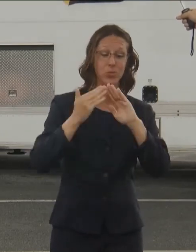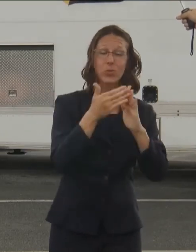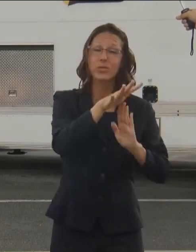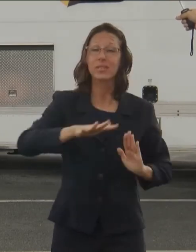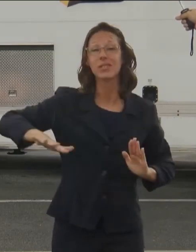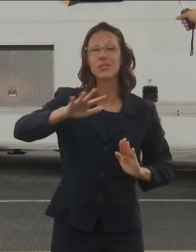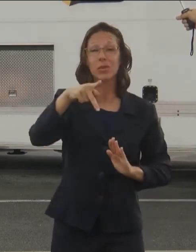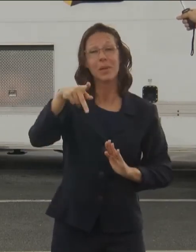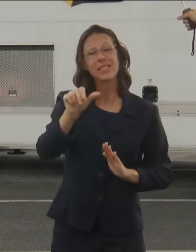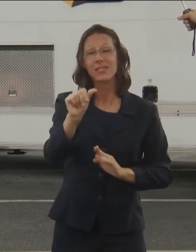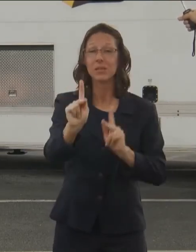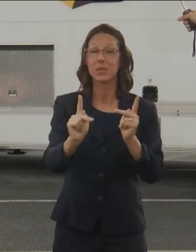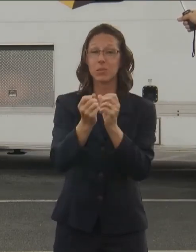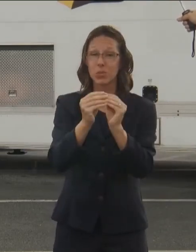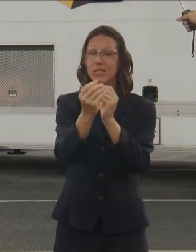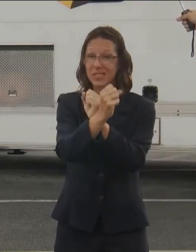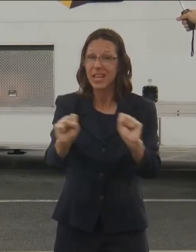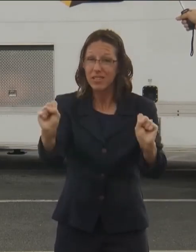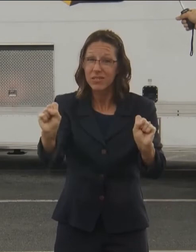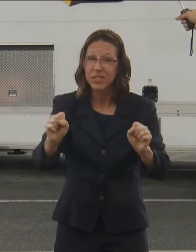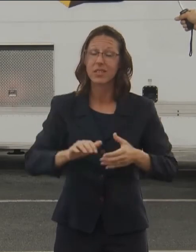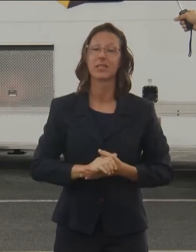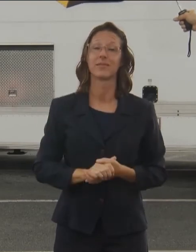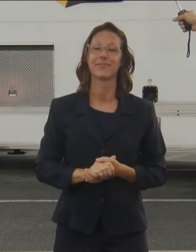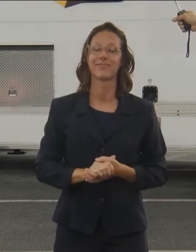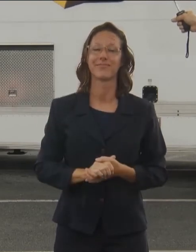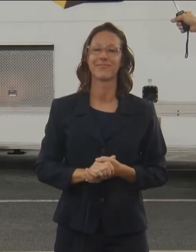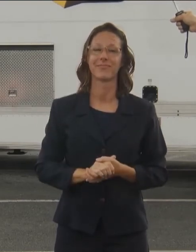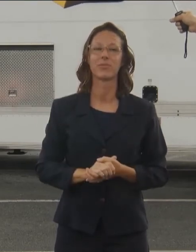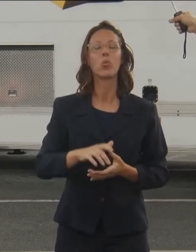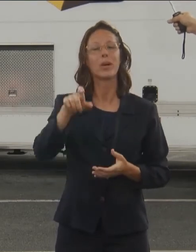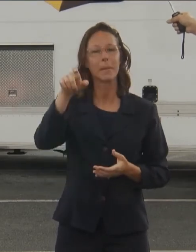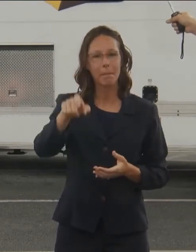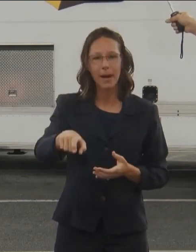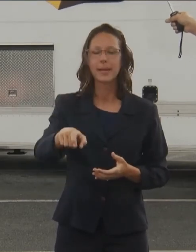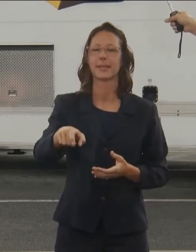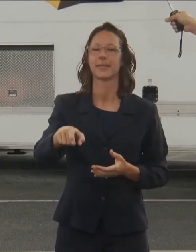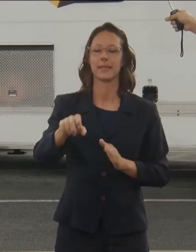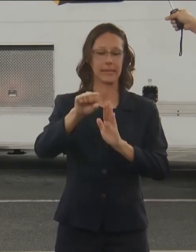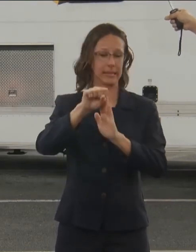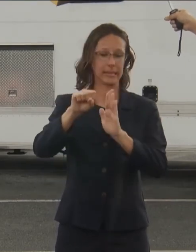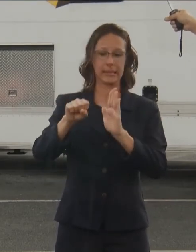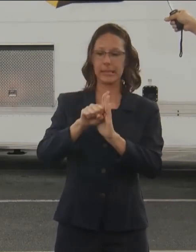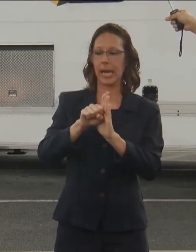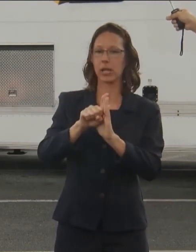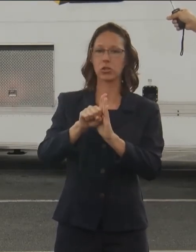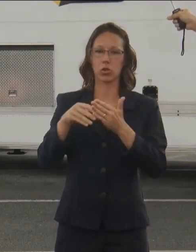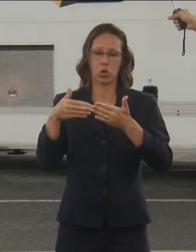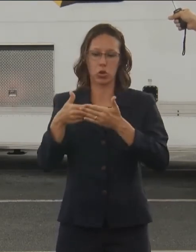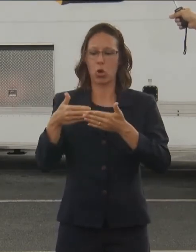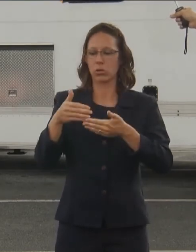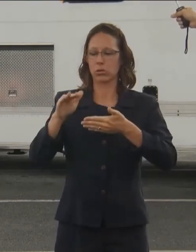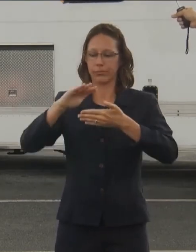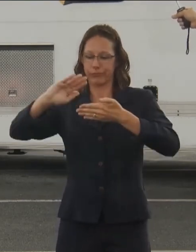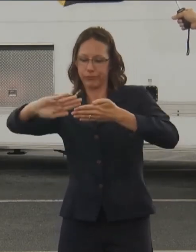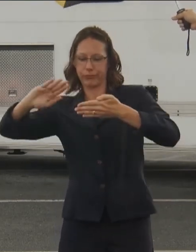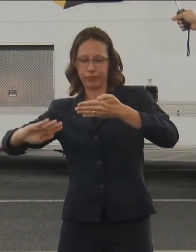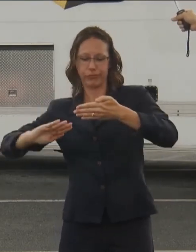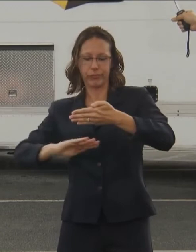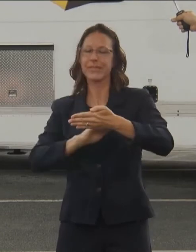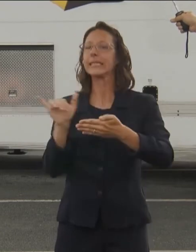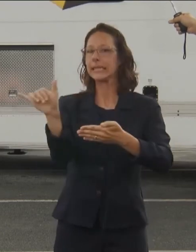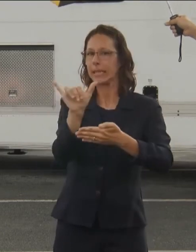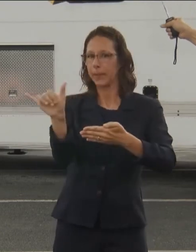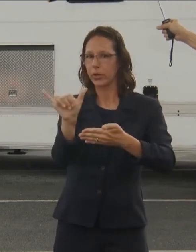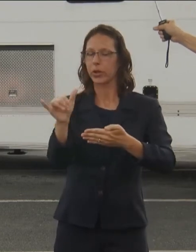Pennsylvanians safe. And we've got to do this kind of thing. States around us are doing all kinds of things like this. And I